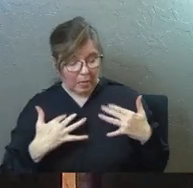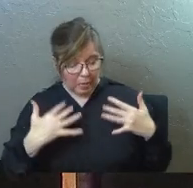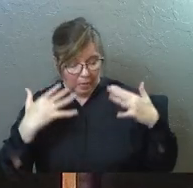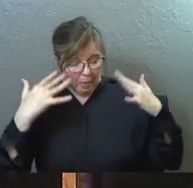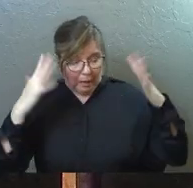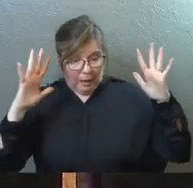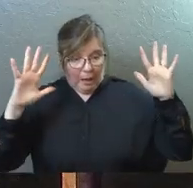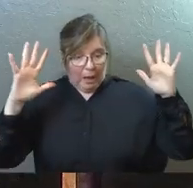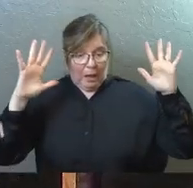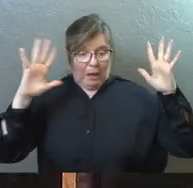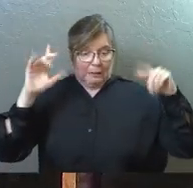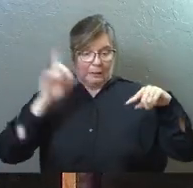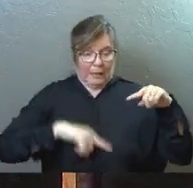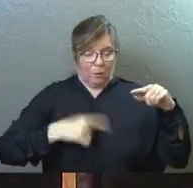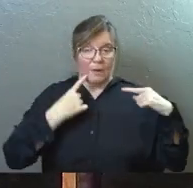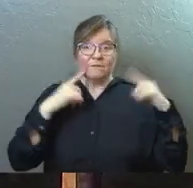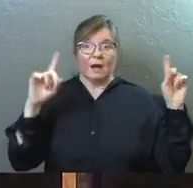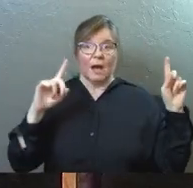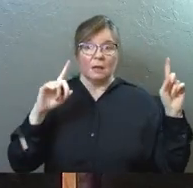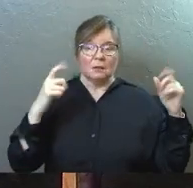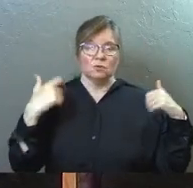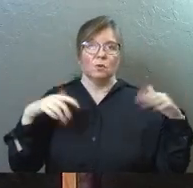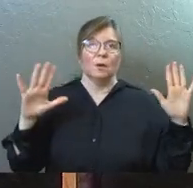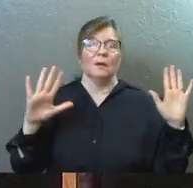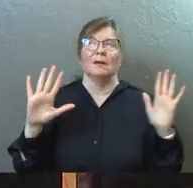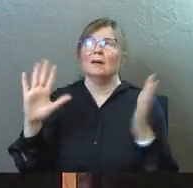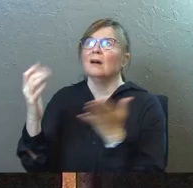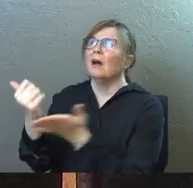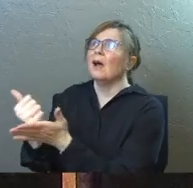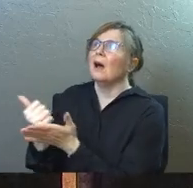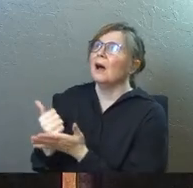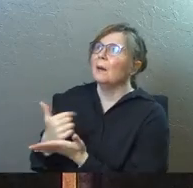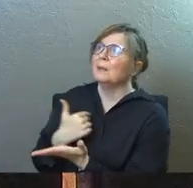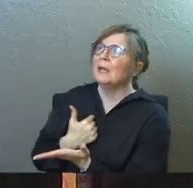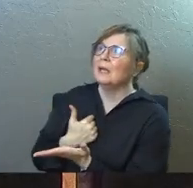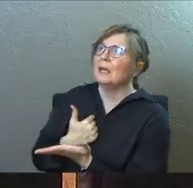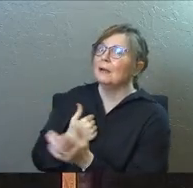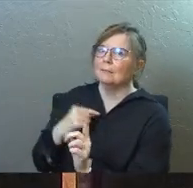that we finally throw up our hands and we surrender. Say, God, you've got to help me.